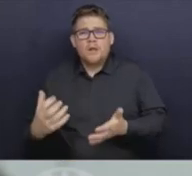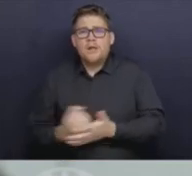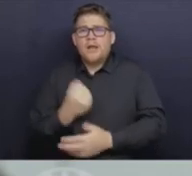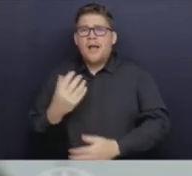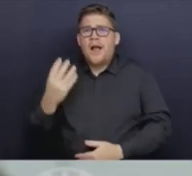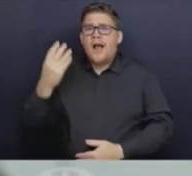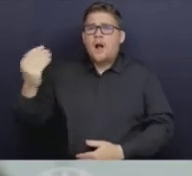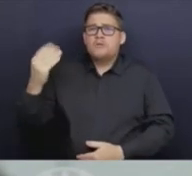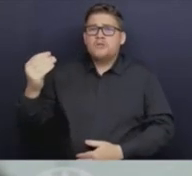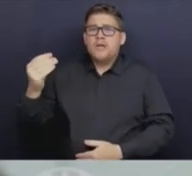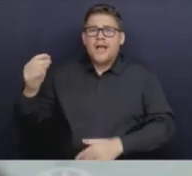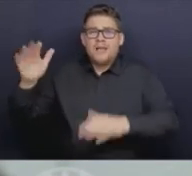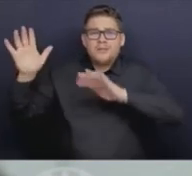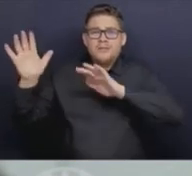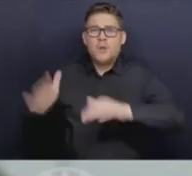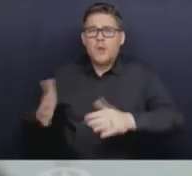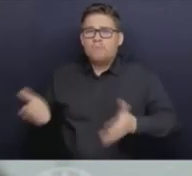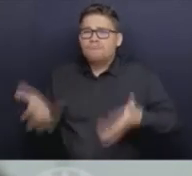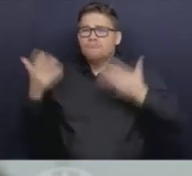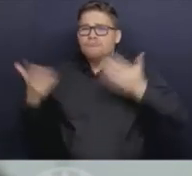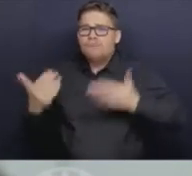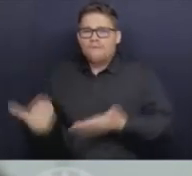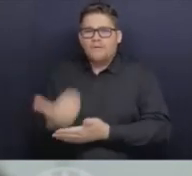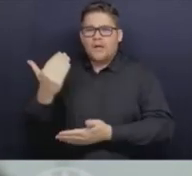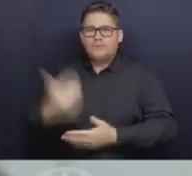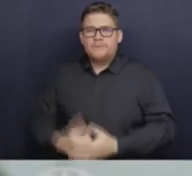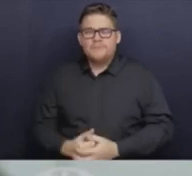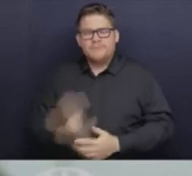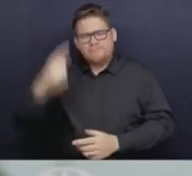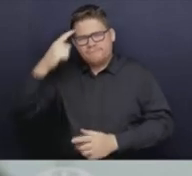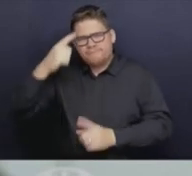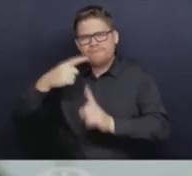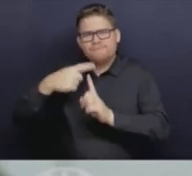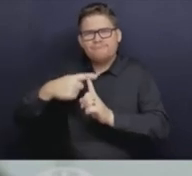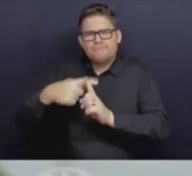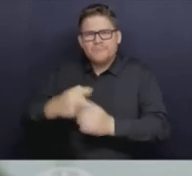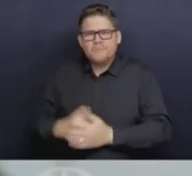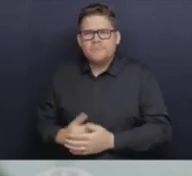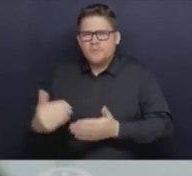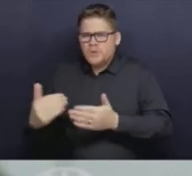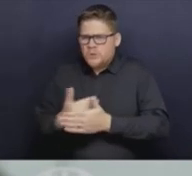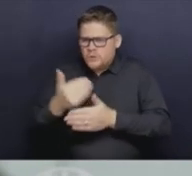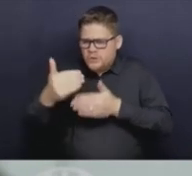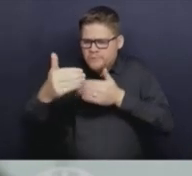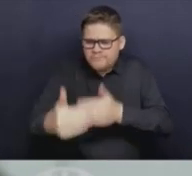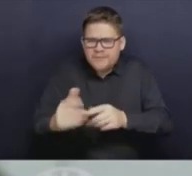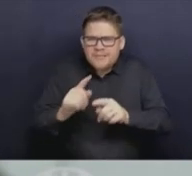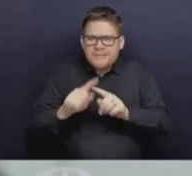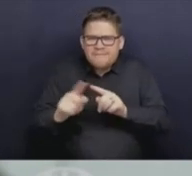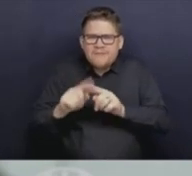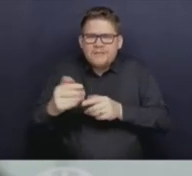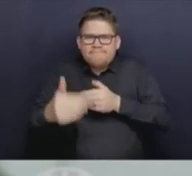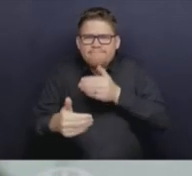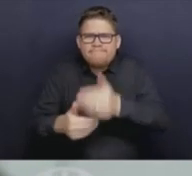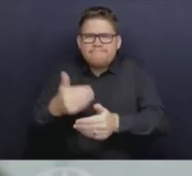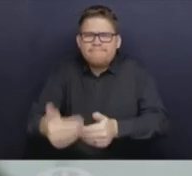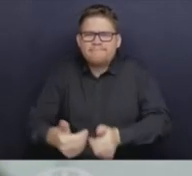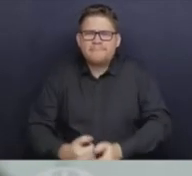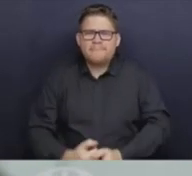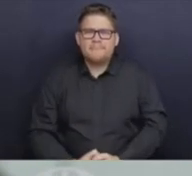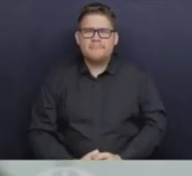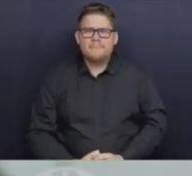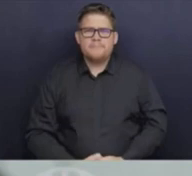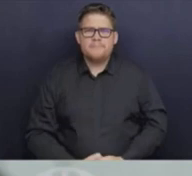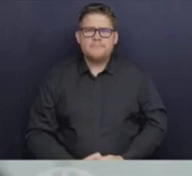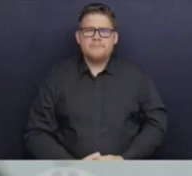those forces that kept us apart with the new tools that we've learned over this last few years. All of